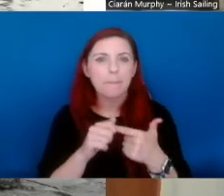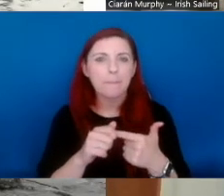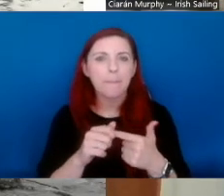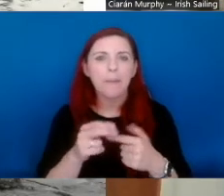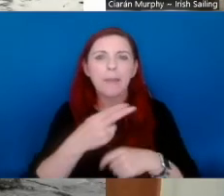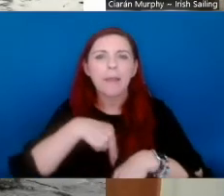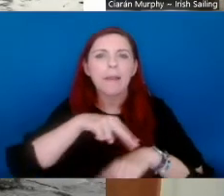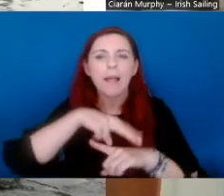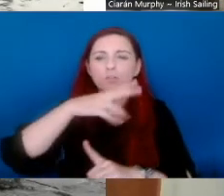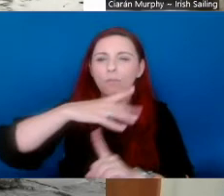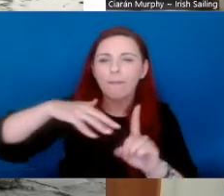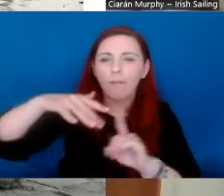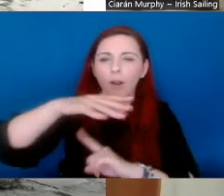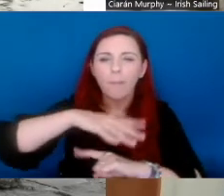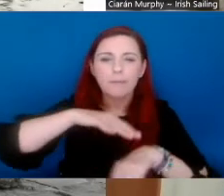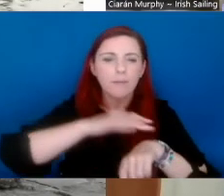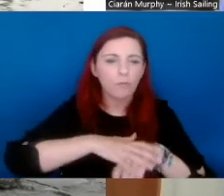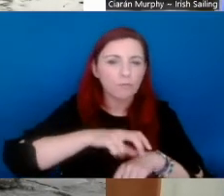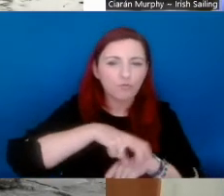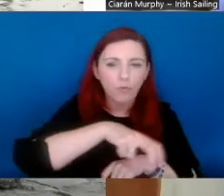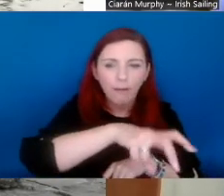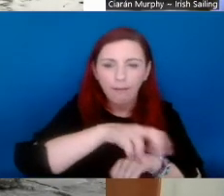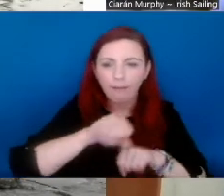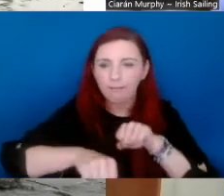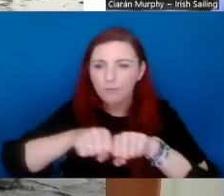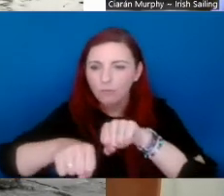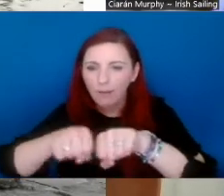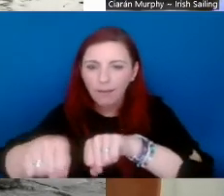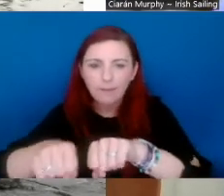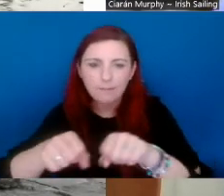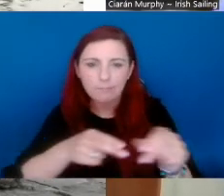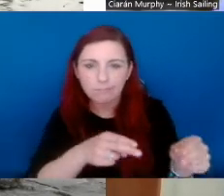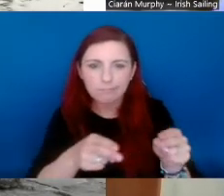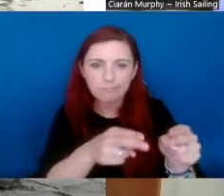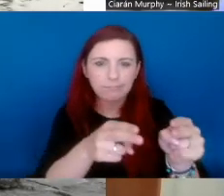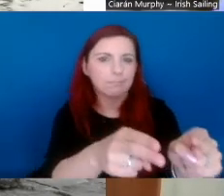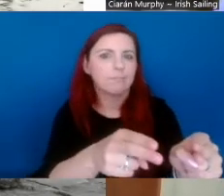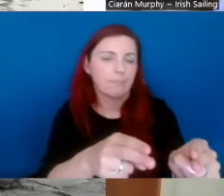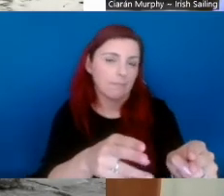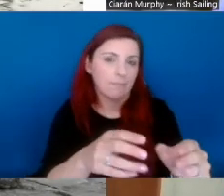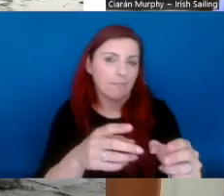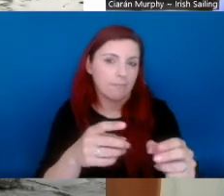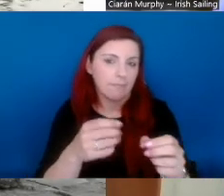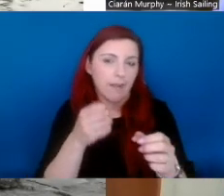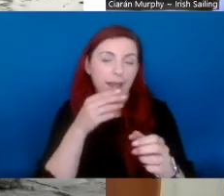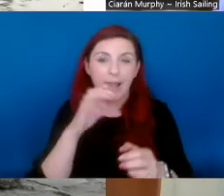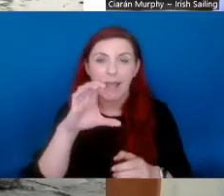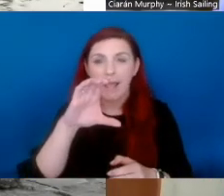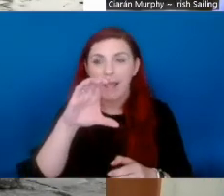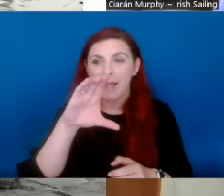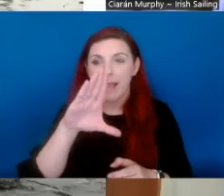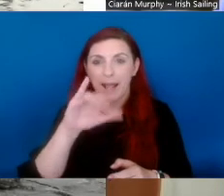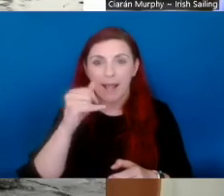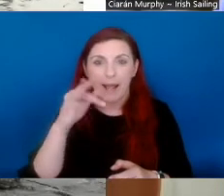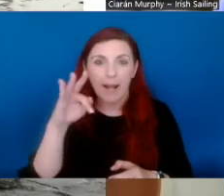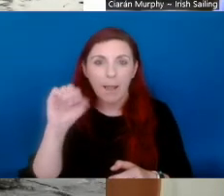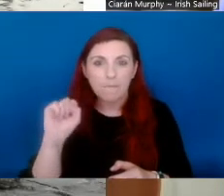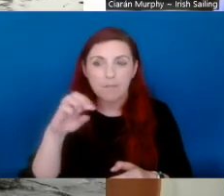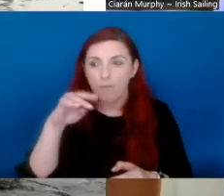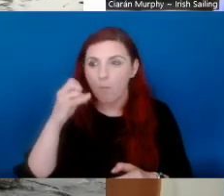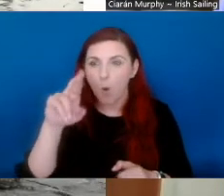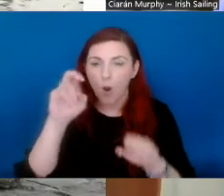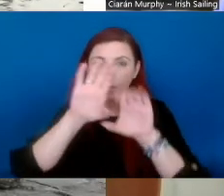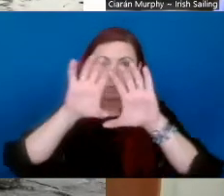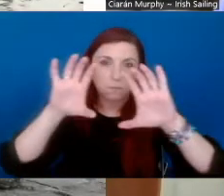One is the water and two then is our natural environment of trails. And